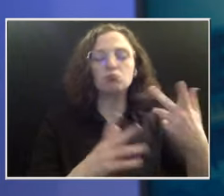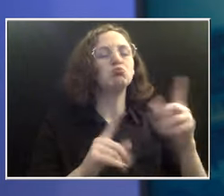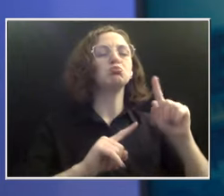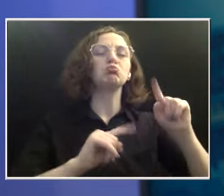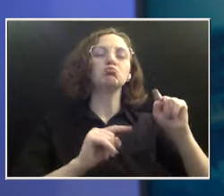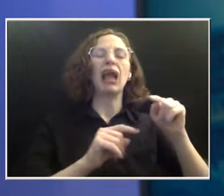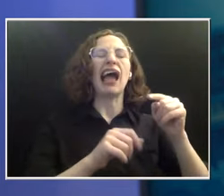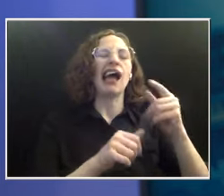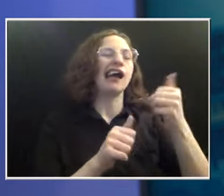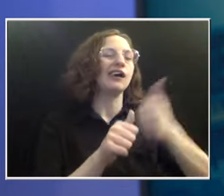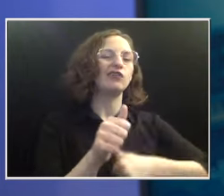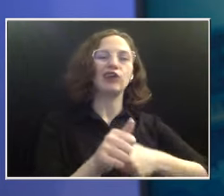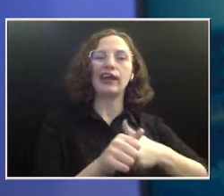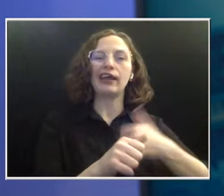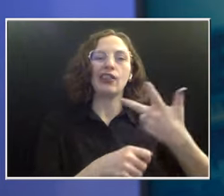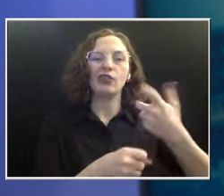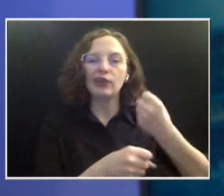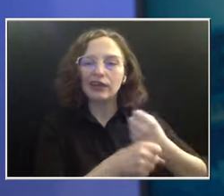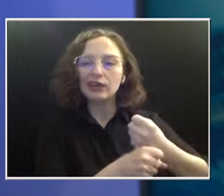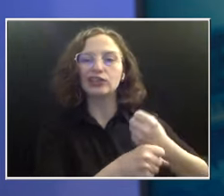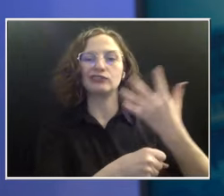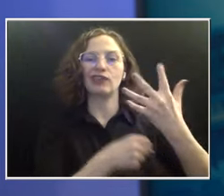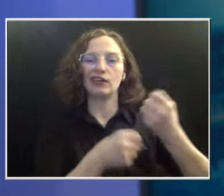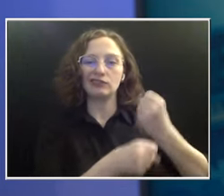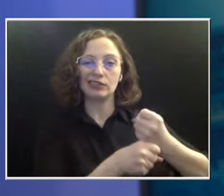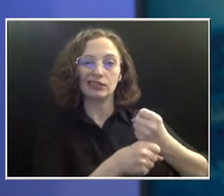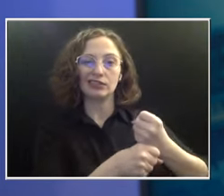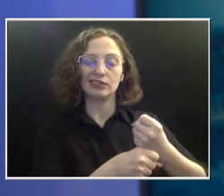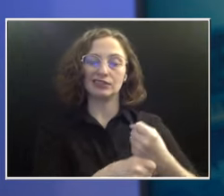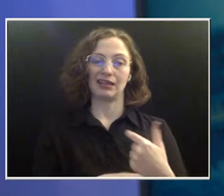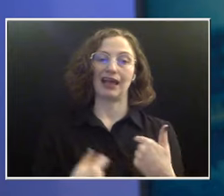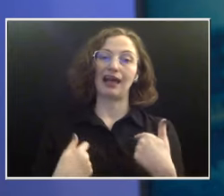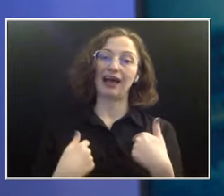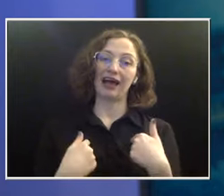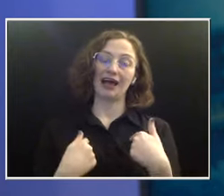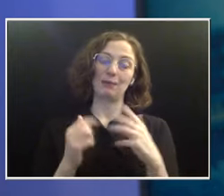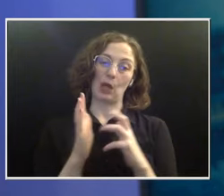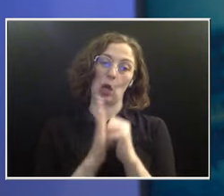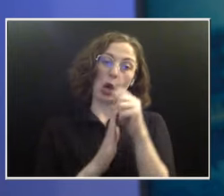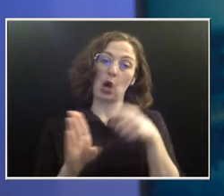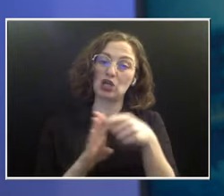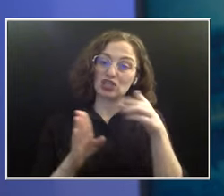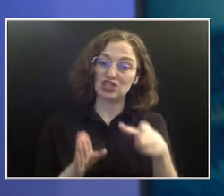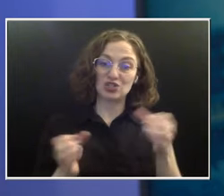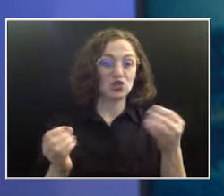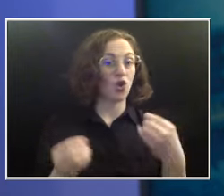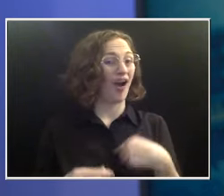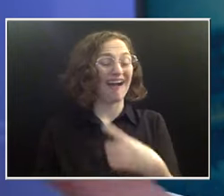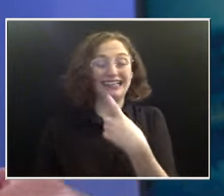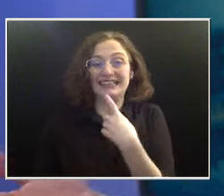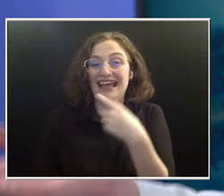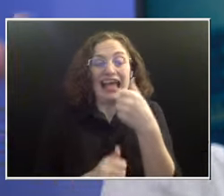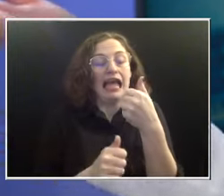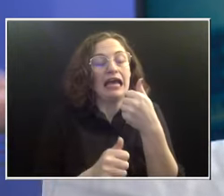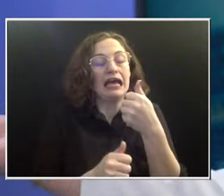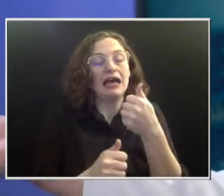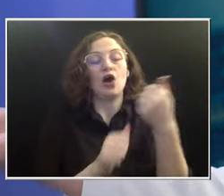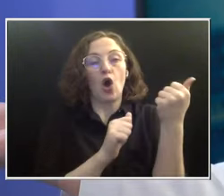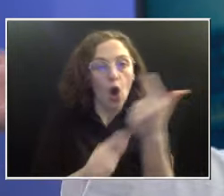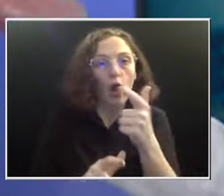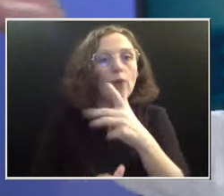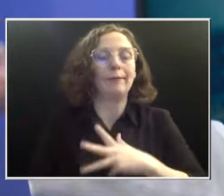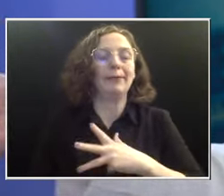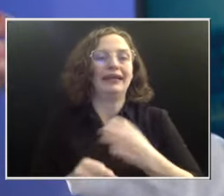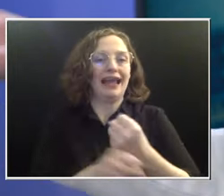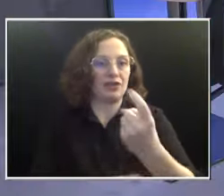So you should always be going in. I'm an oncologist, so I say every woman every year should be getting a pelvic exam. So, like, perfect example is you